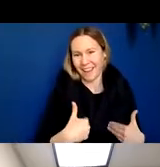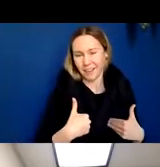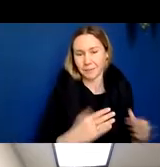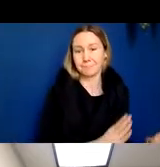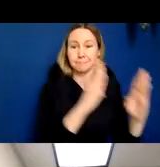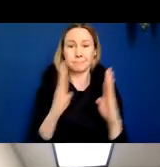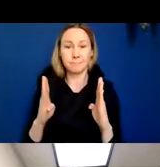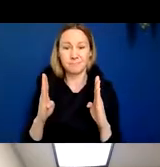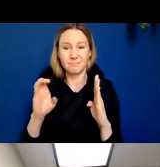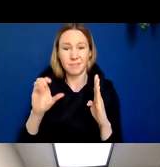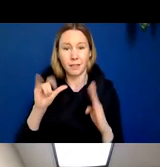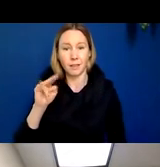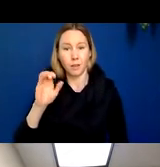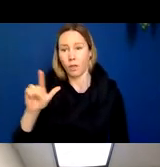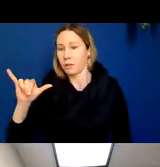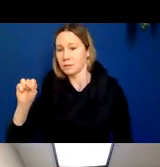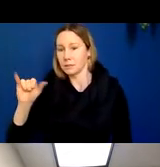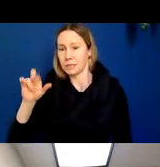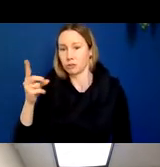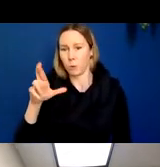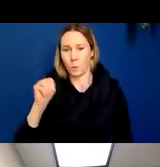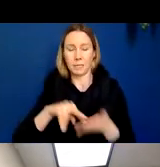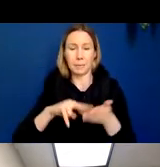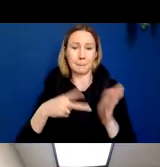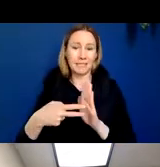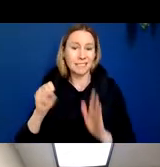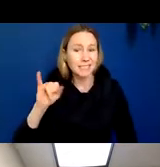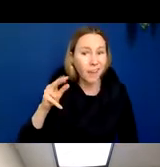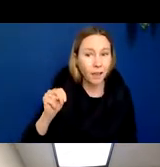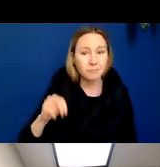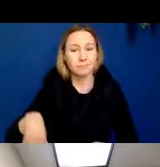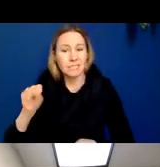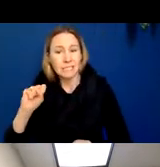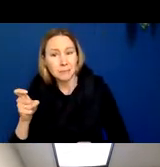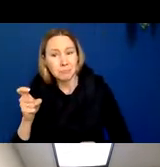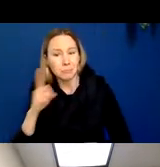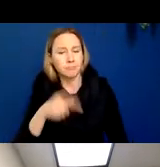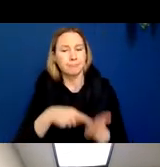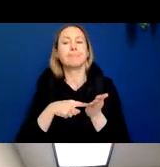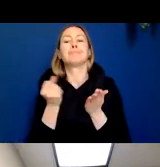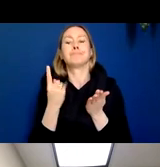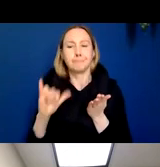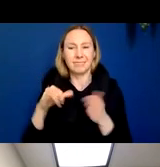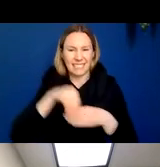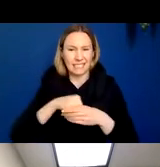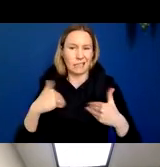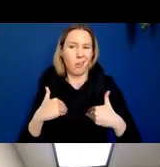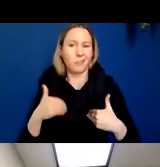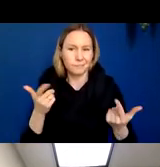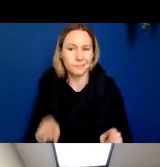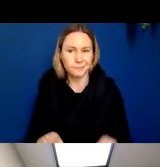syndrome, a constellation of signs and symptoms that tell us that there's something going on in the lung. So this same